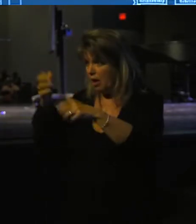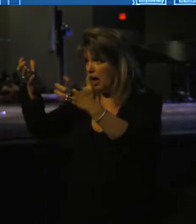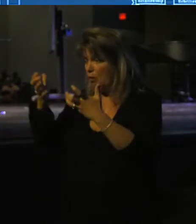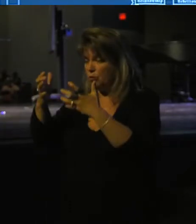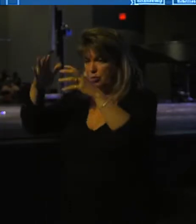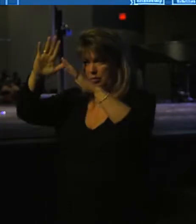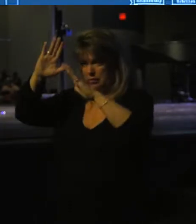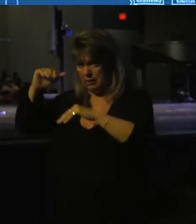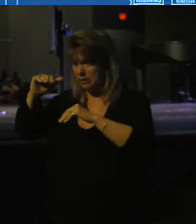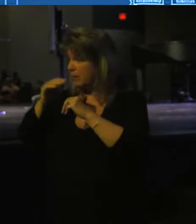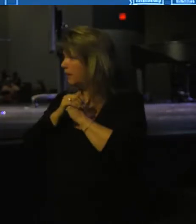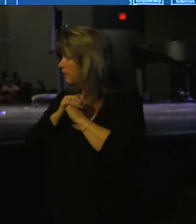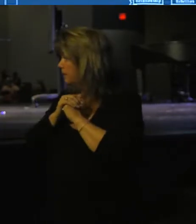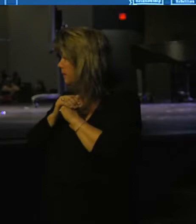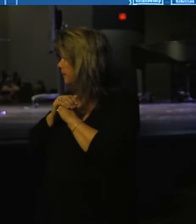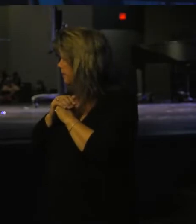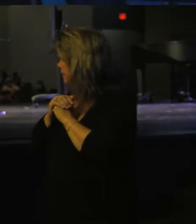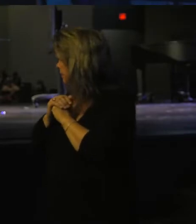participate.